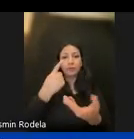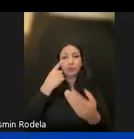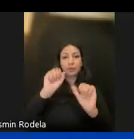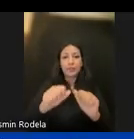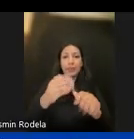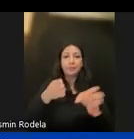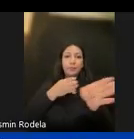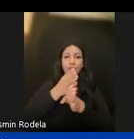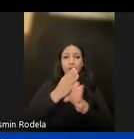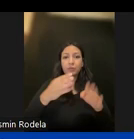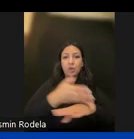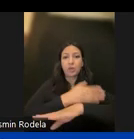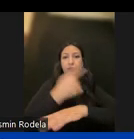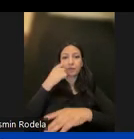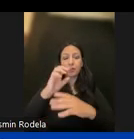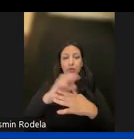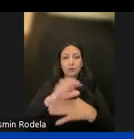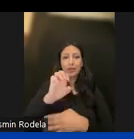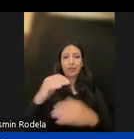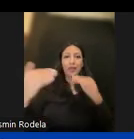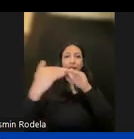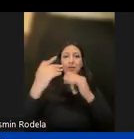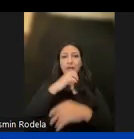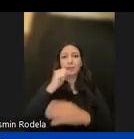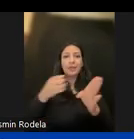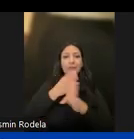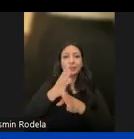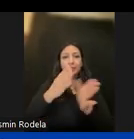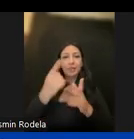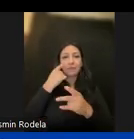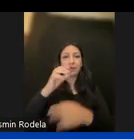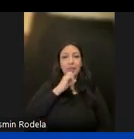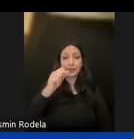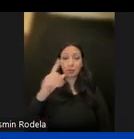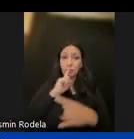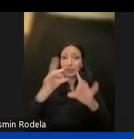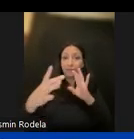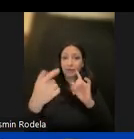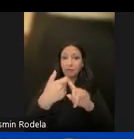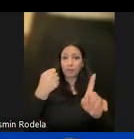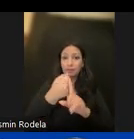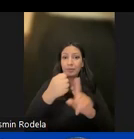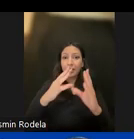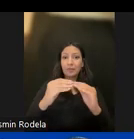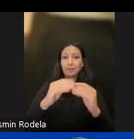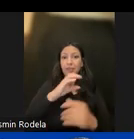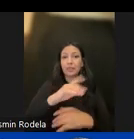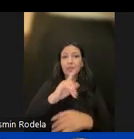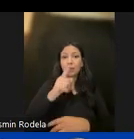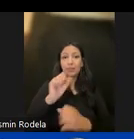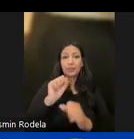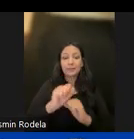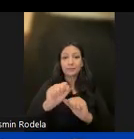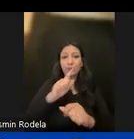in advancing equity in the Master Plan for Aging. And I will say that the feedback from the Impact Committee has been, it's just